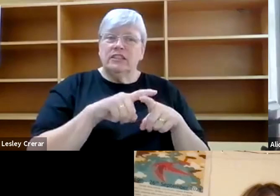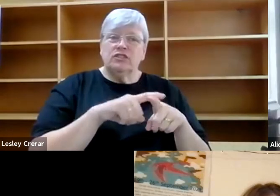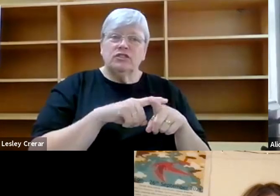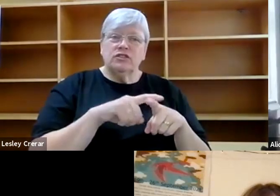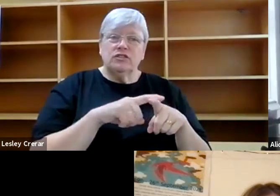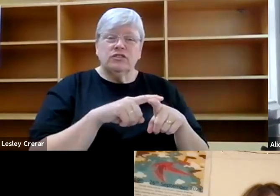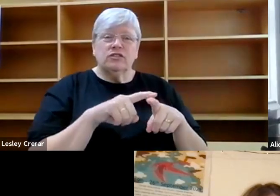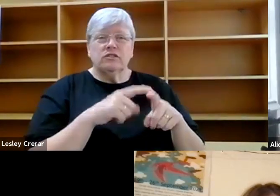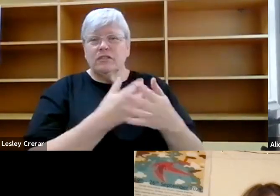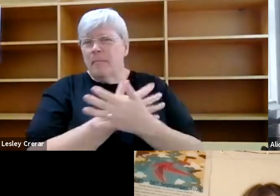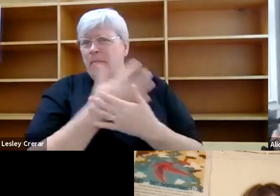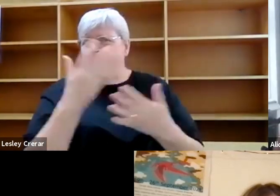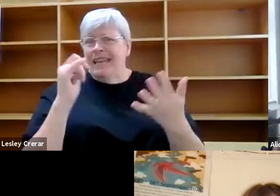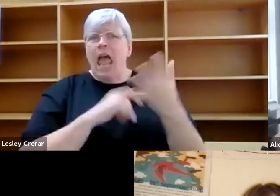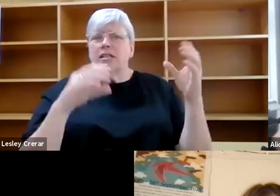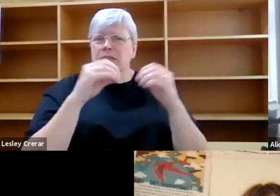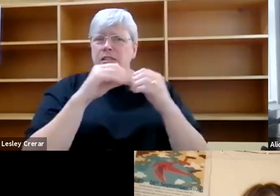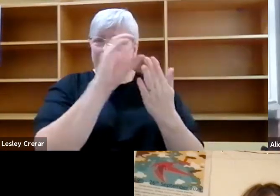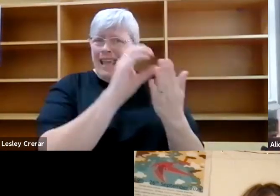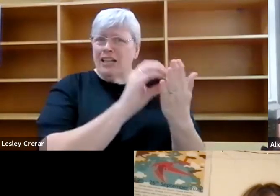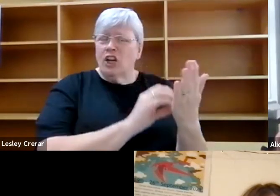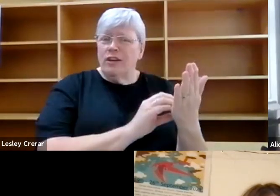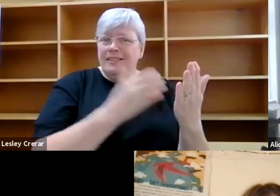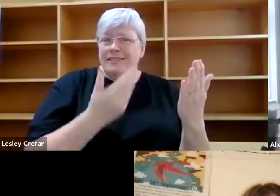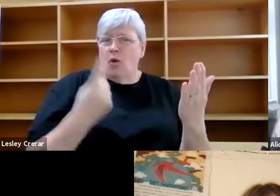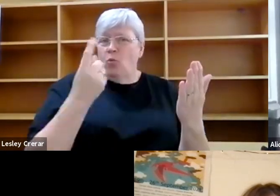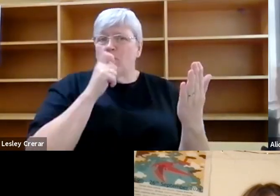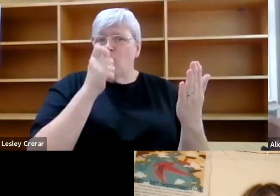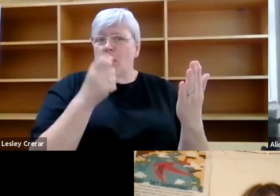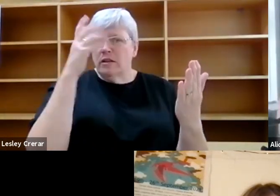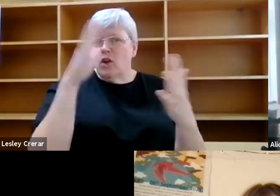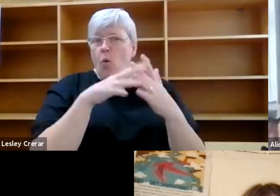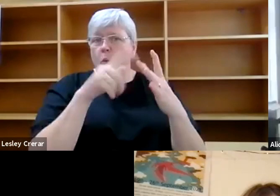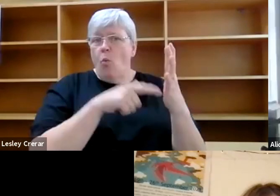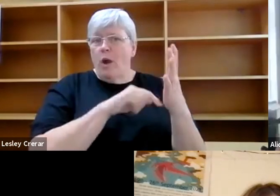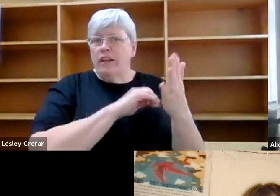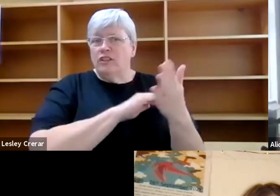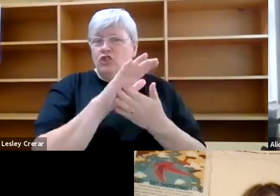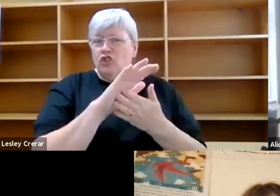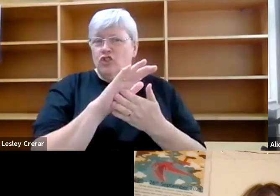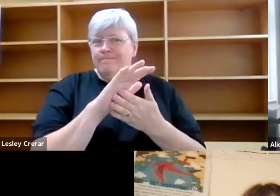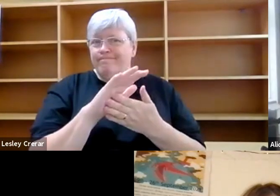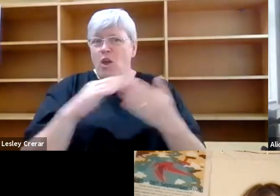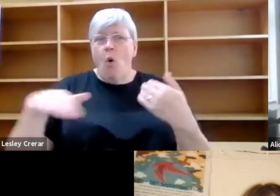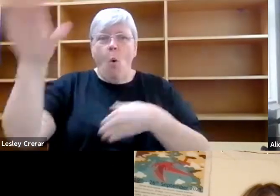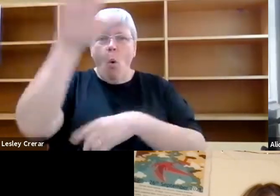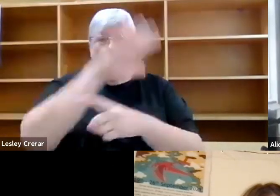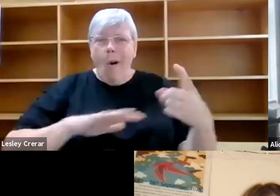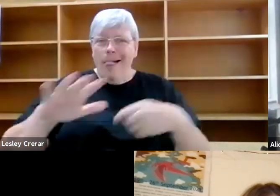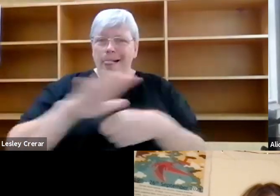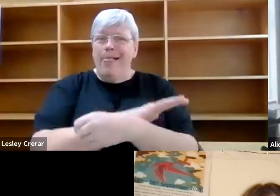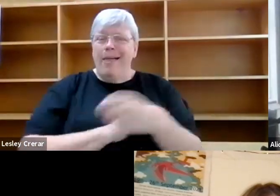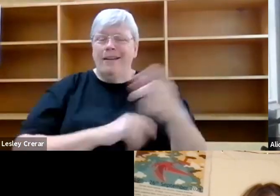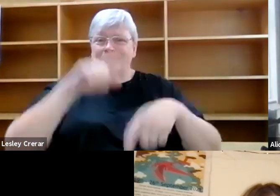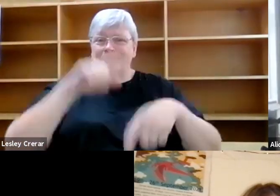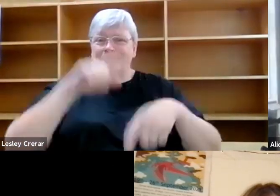subcategories. And now we only have the word witch. And so it's a very much a one size fits all sort of a category. And